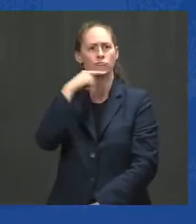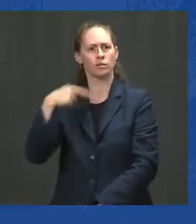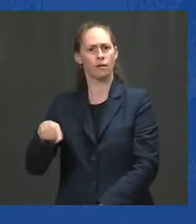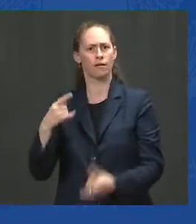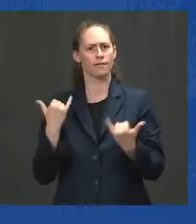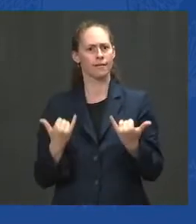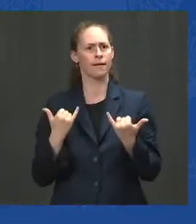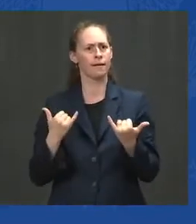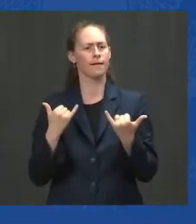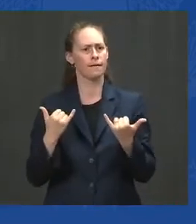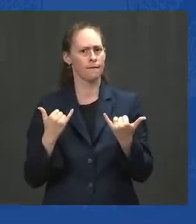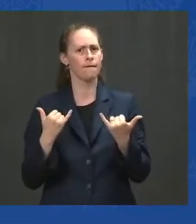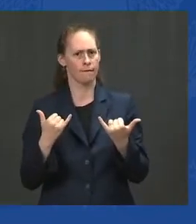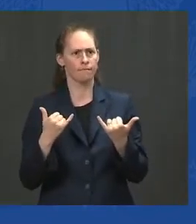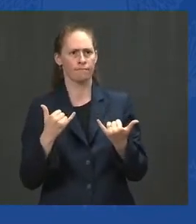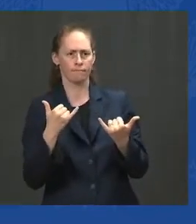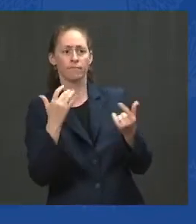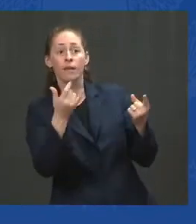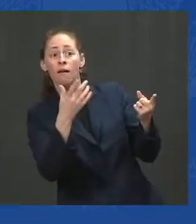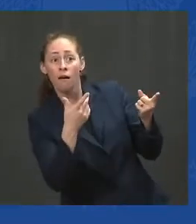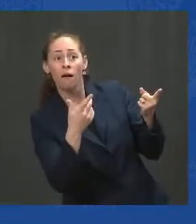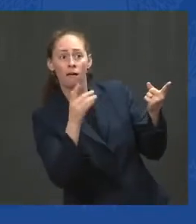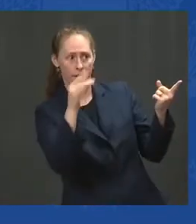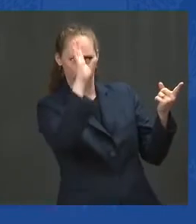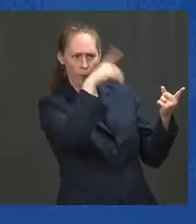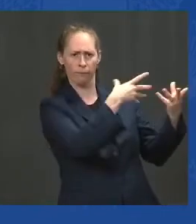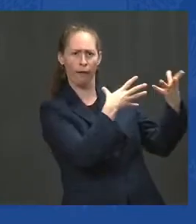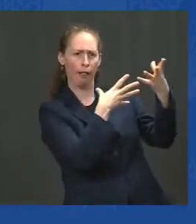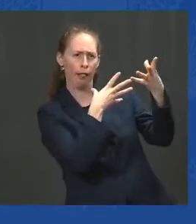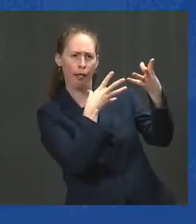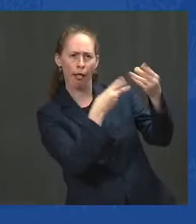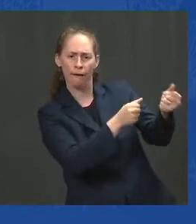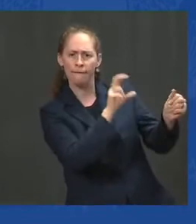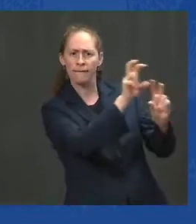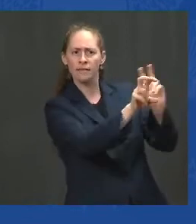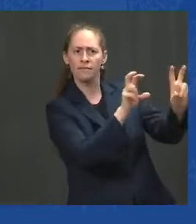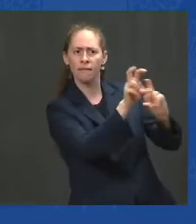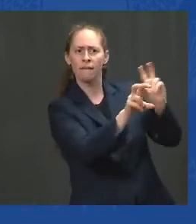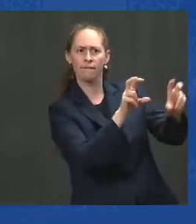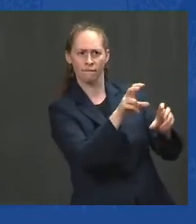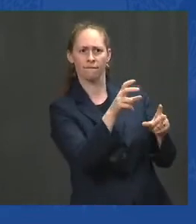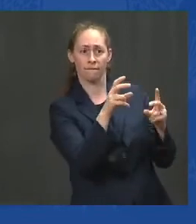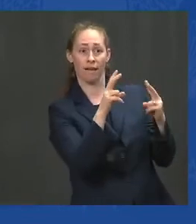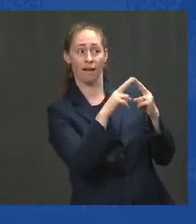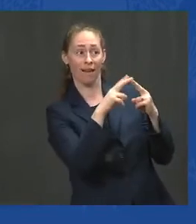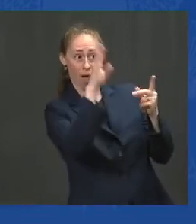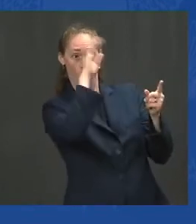billions of dollars in resources and attention into stabilizing Afghanistan indefinitely.